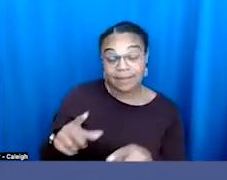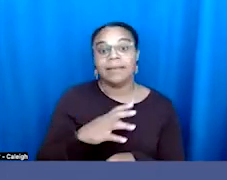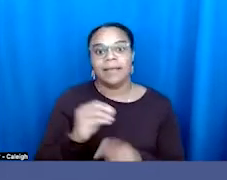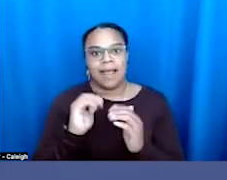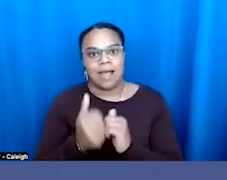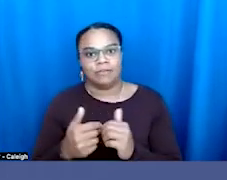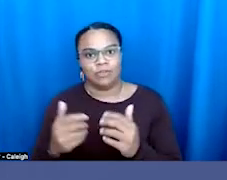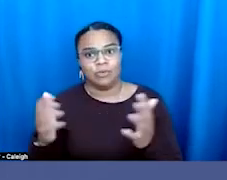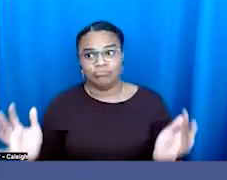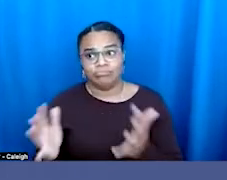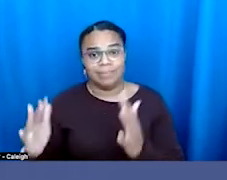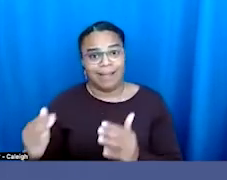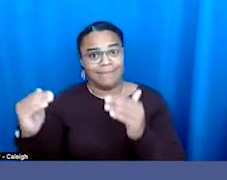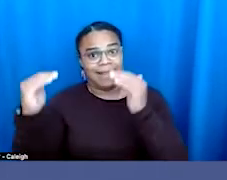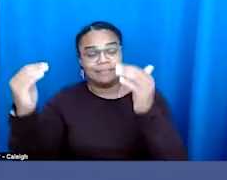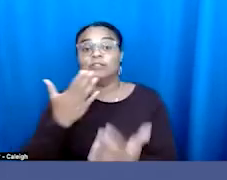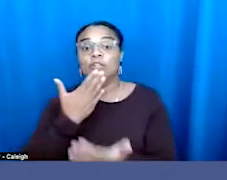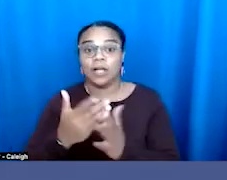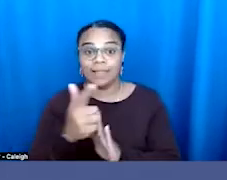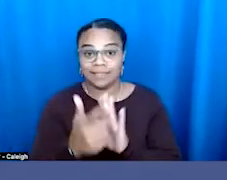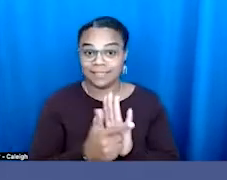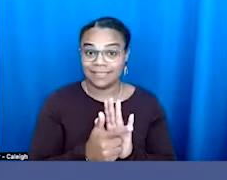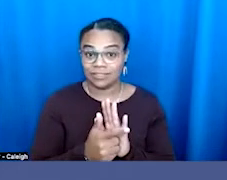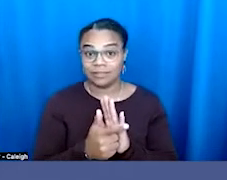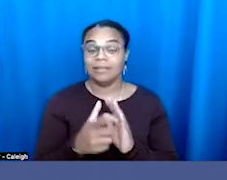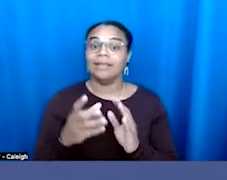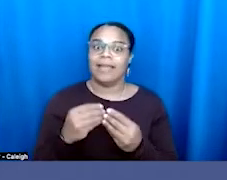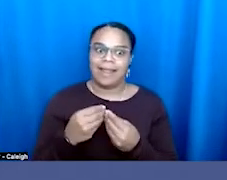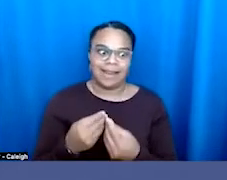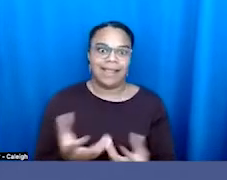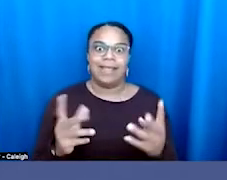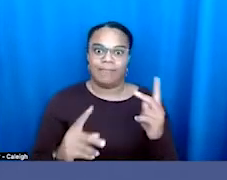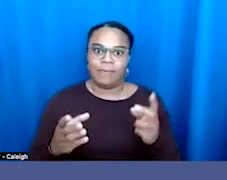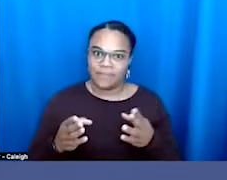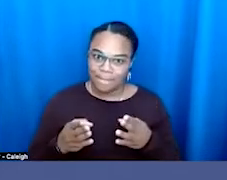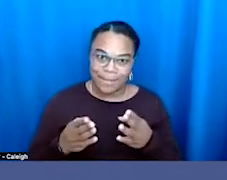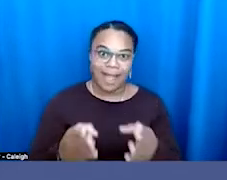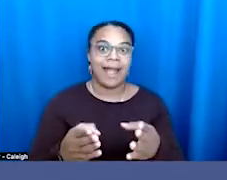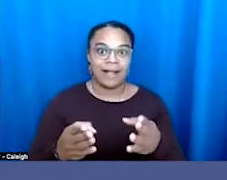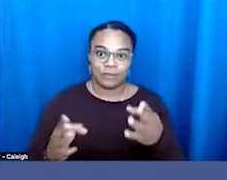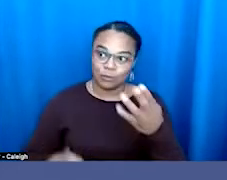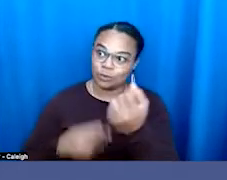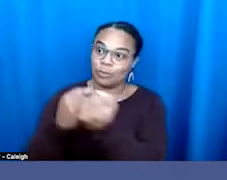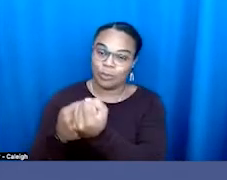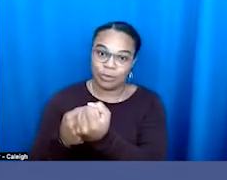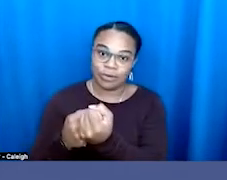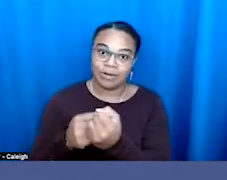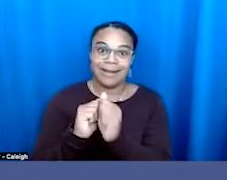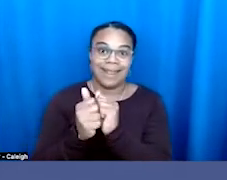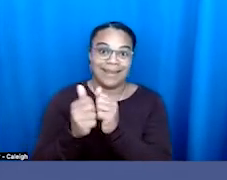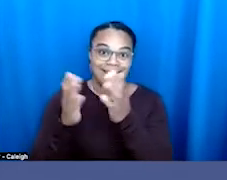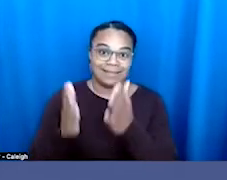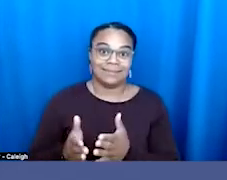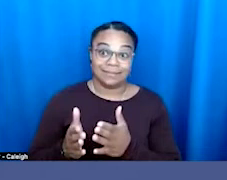legislation and give people the pathways to plug in and support those candidates to get them across the finish line.